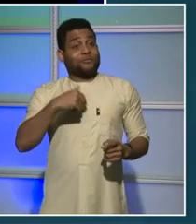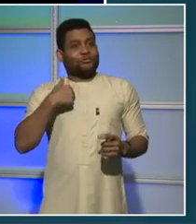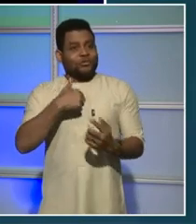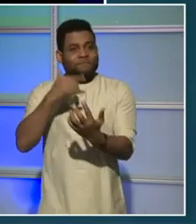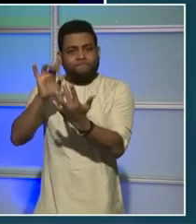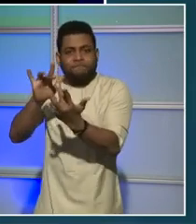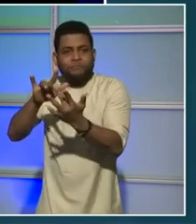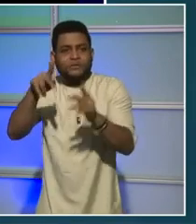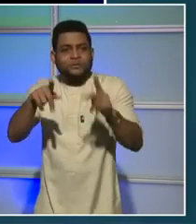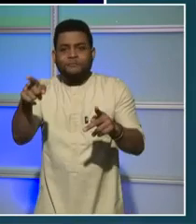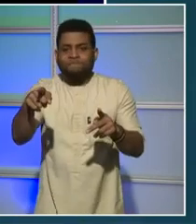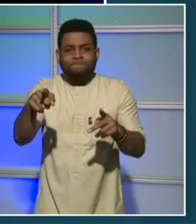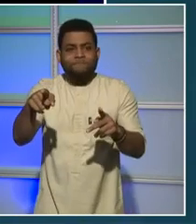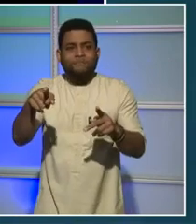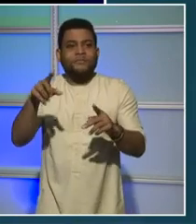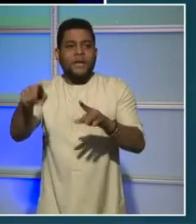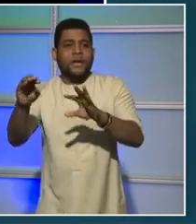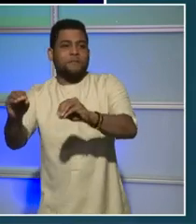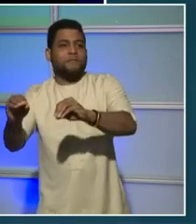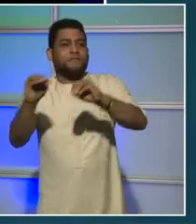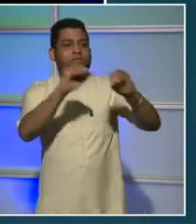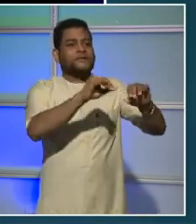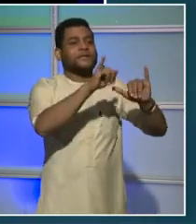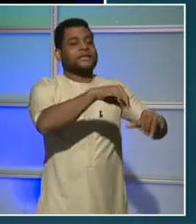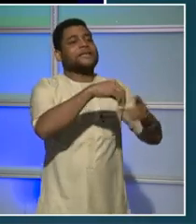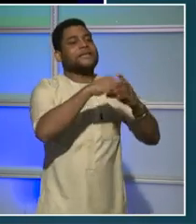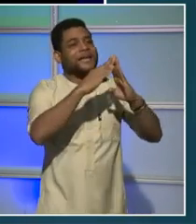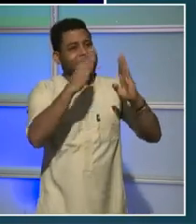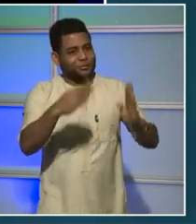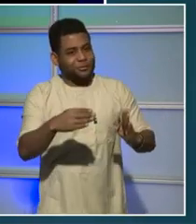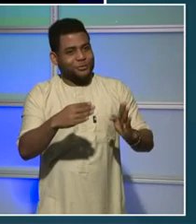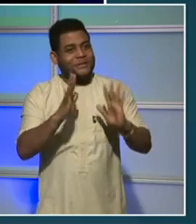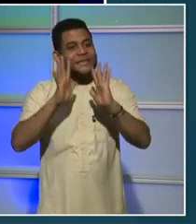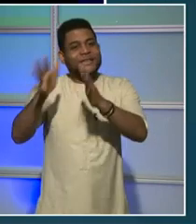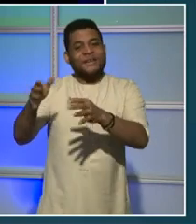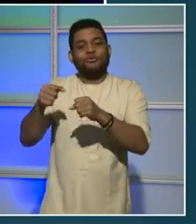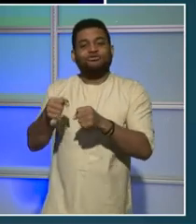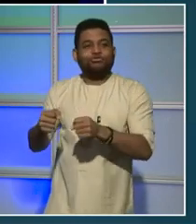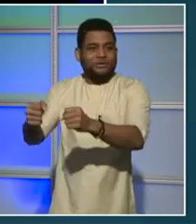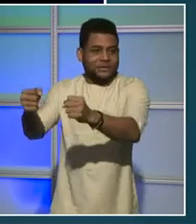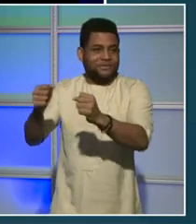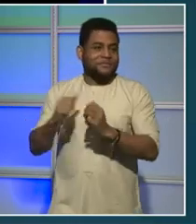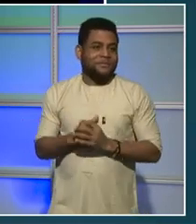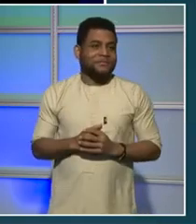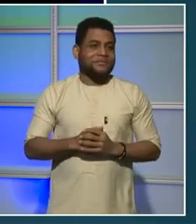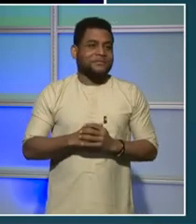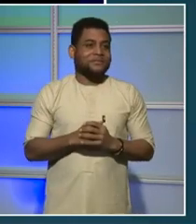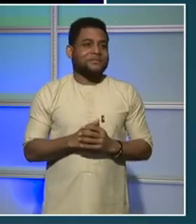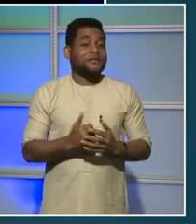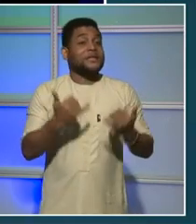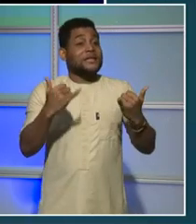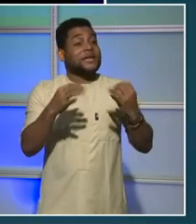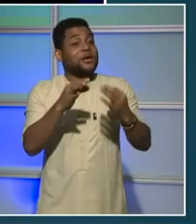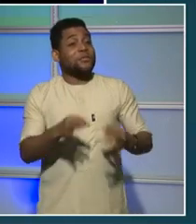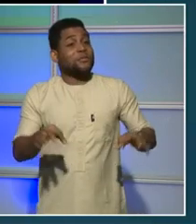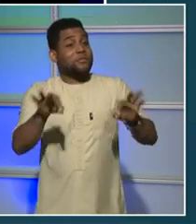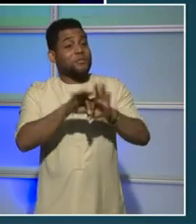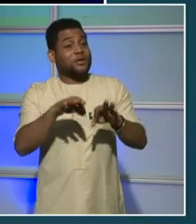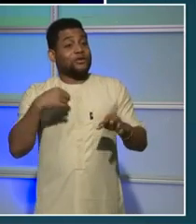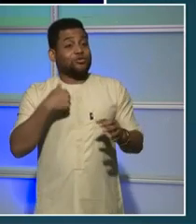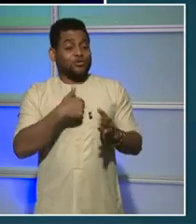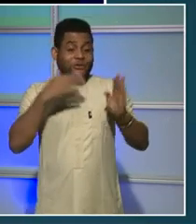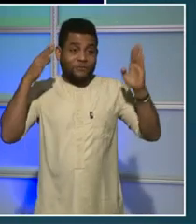street. And that's why it's so important that we continue to stay the course and make those necessary investments